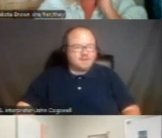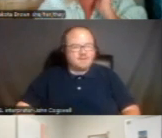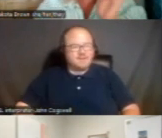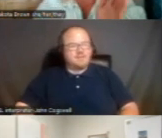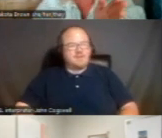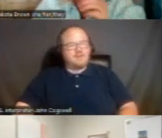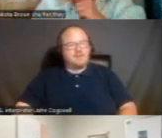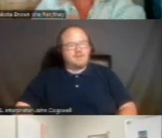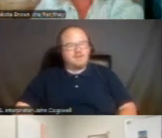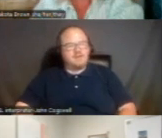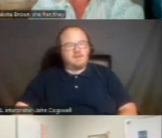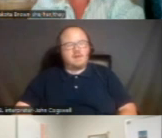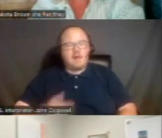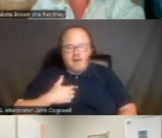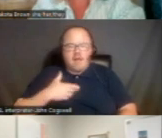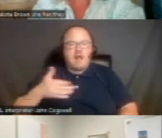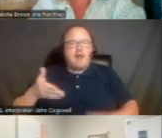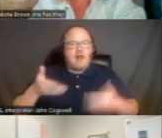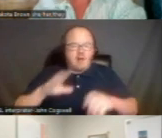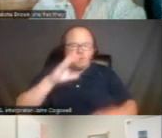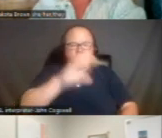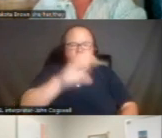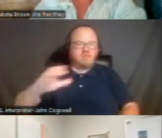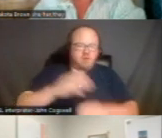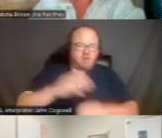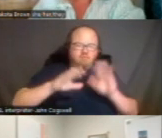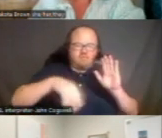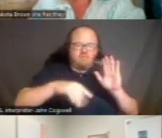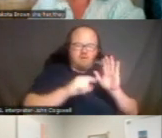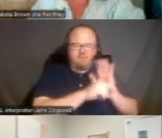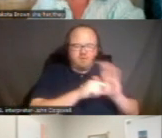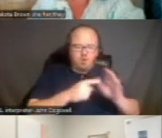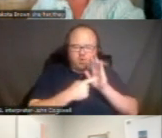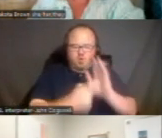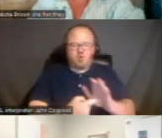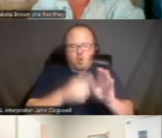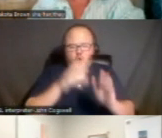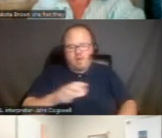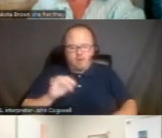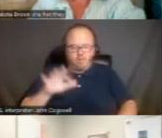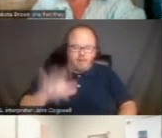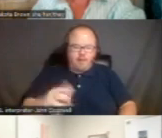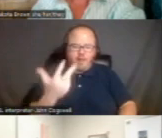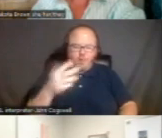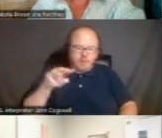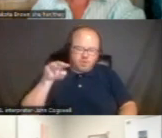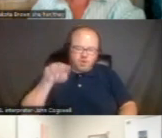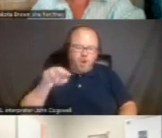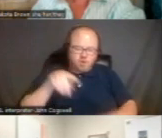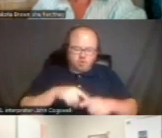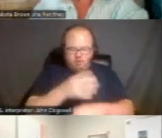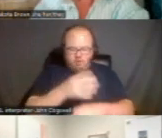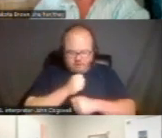I did enable captions. So you can find those at the bottom. should say show captions, or you may have to click those three dots to get that